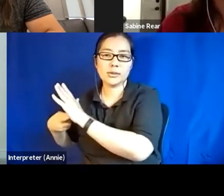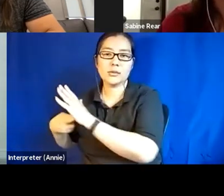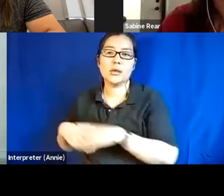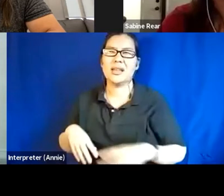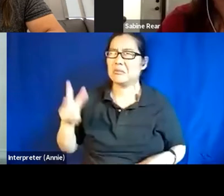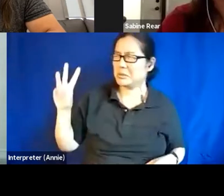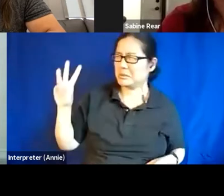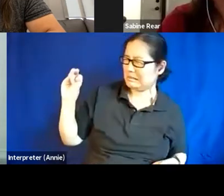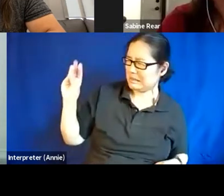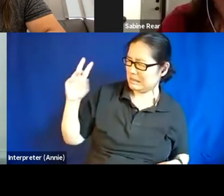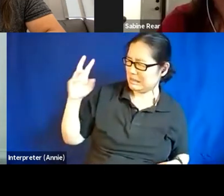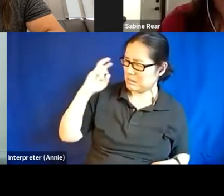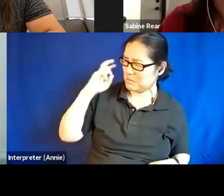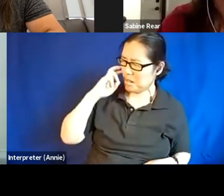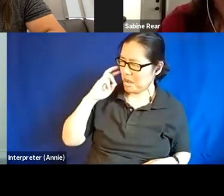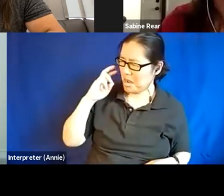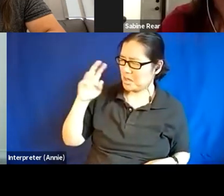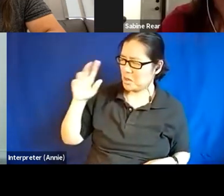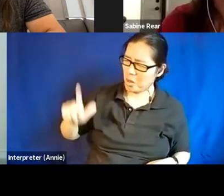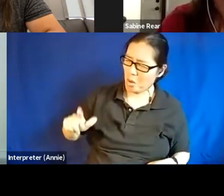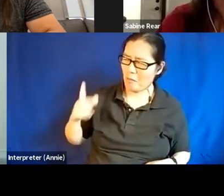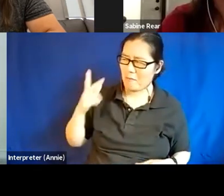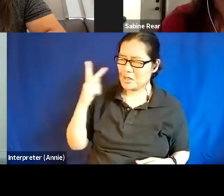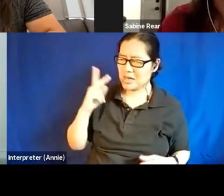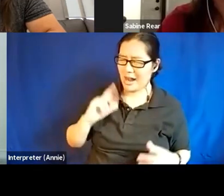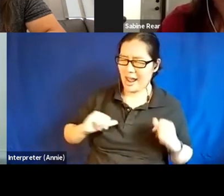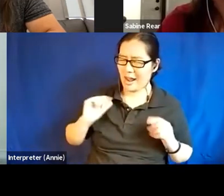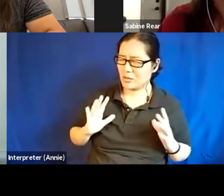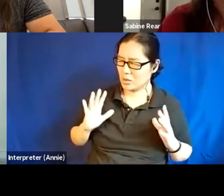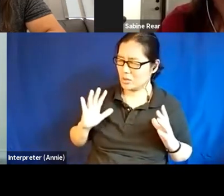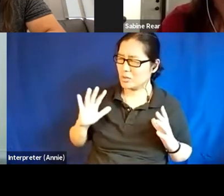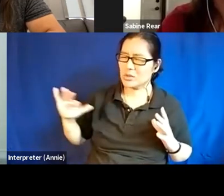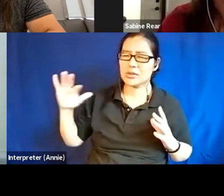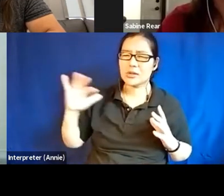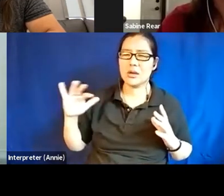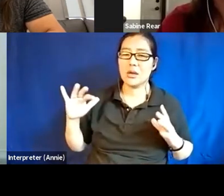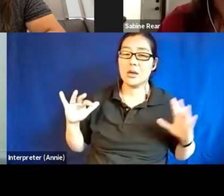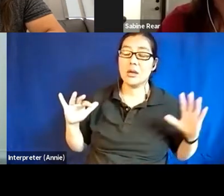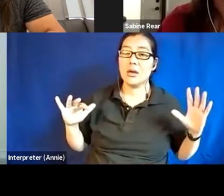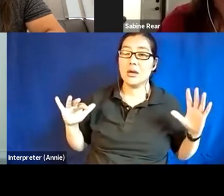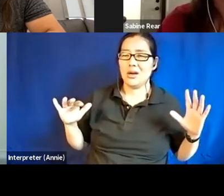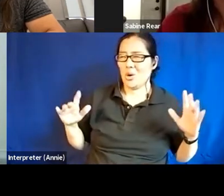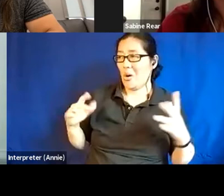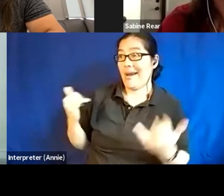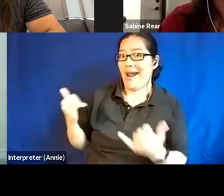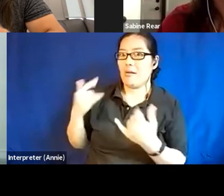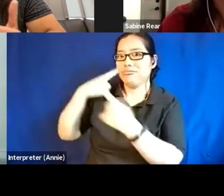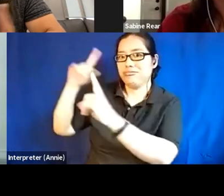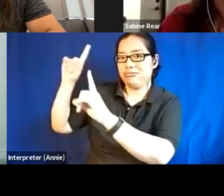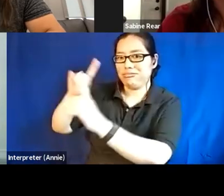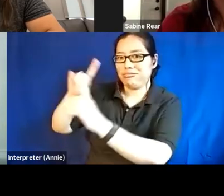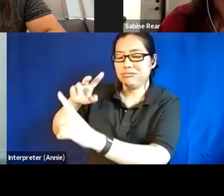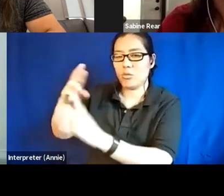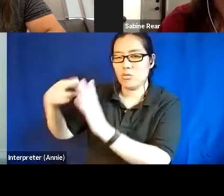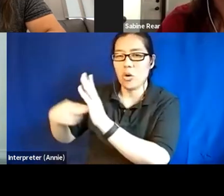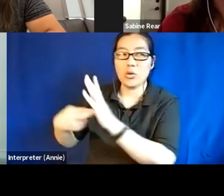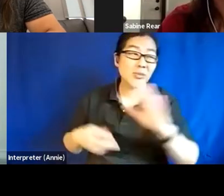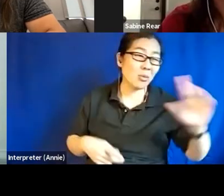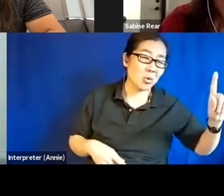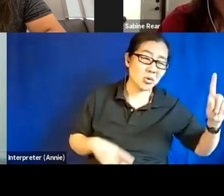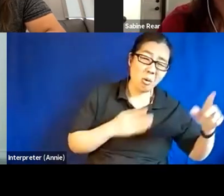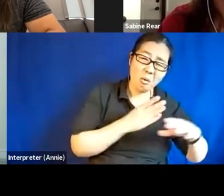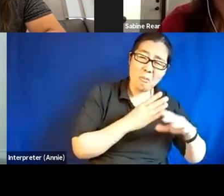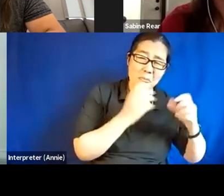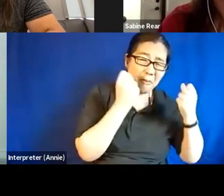and, you know, in television and such. And I've worked with hundreds who have auditioned and gone through the process. And I get to, for my show, I get to